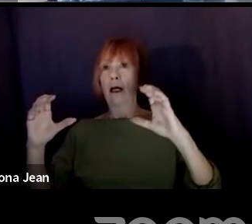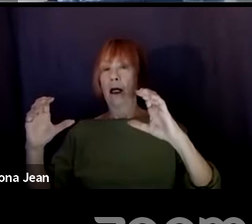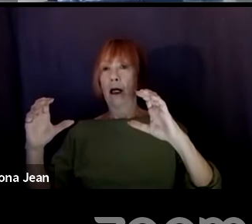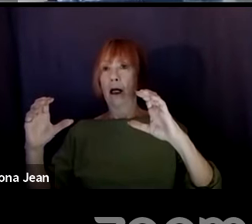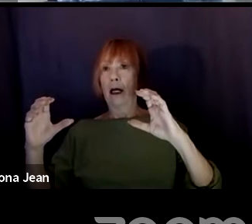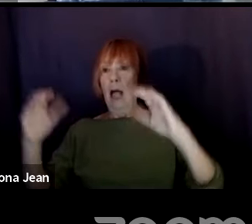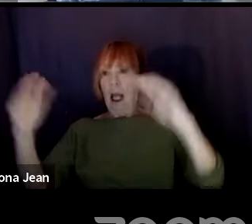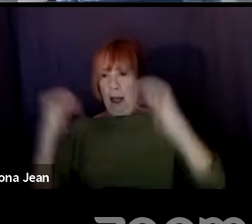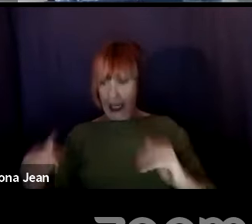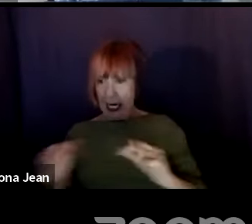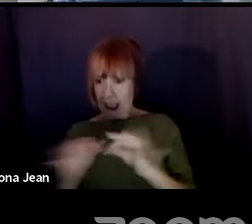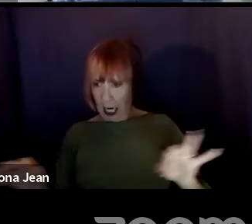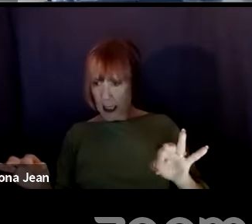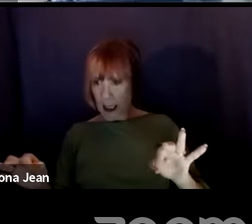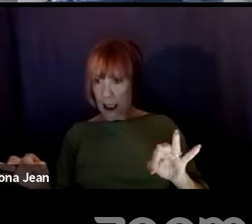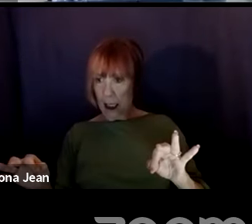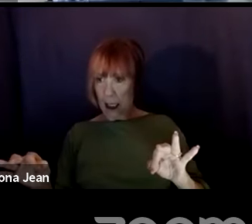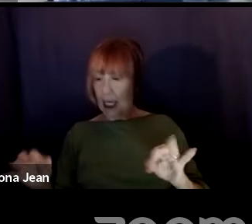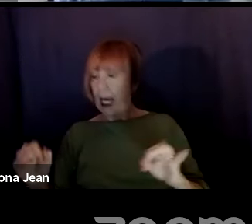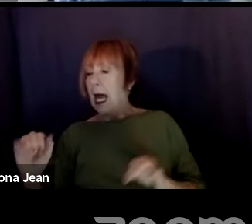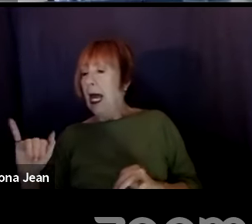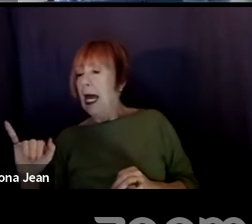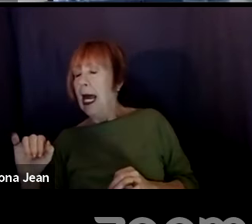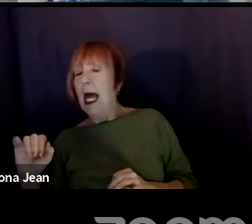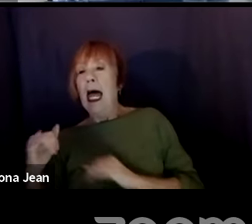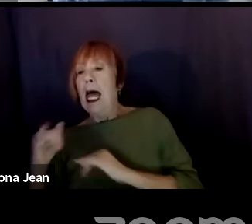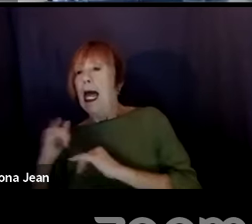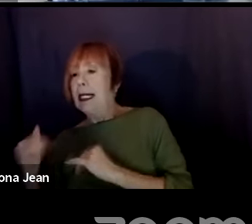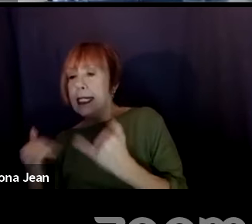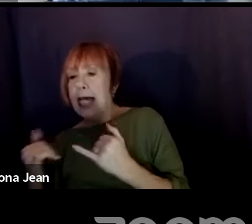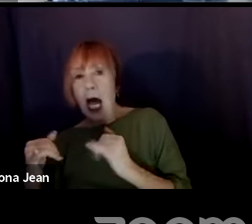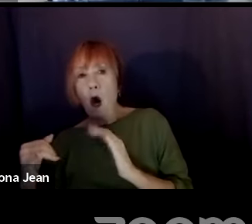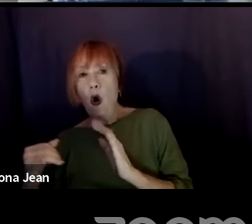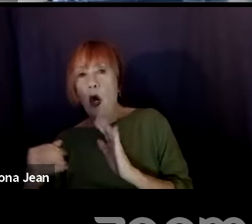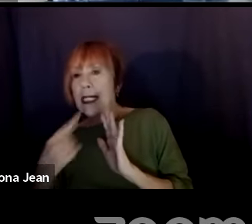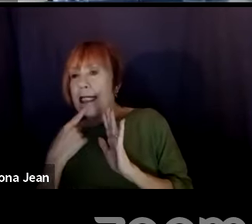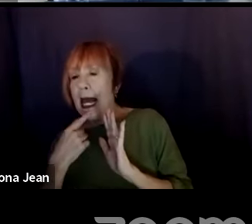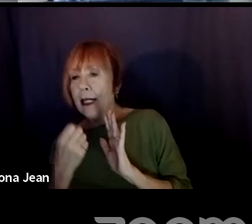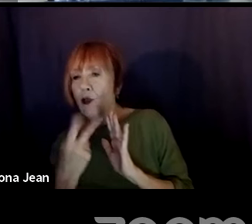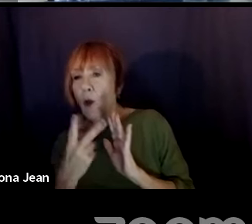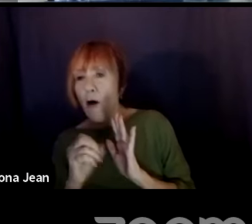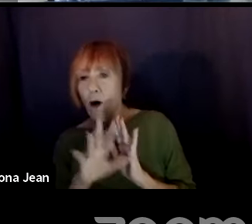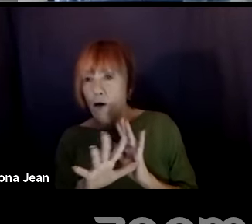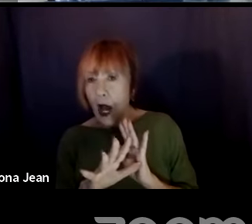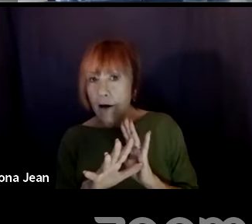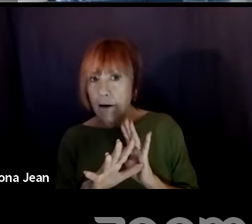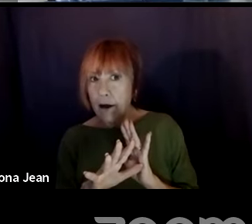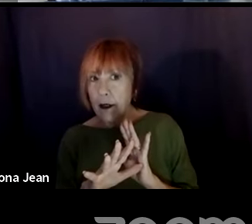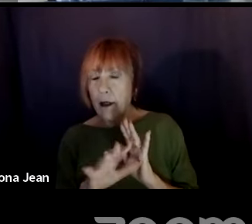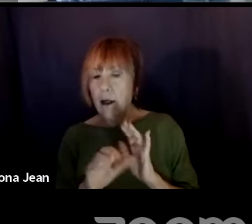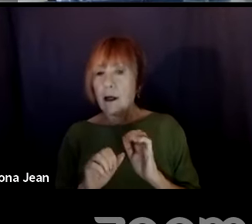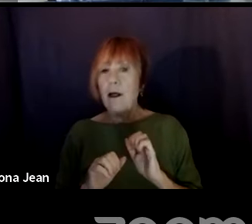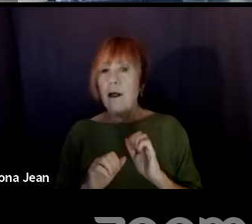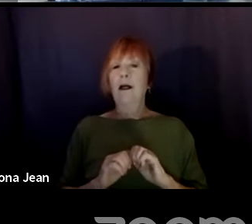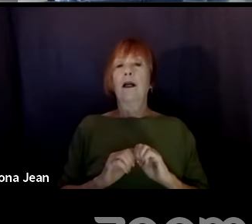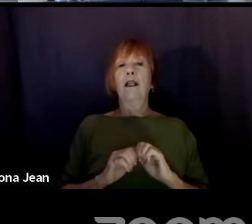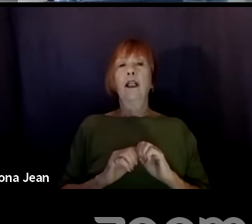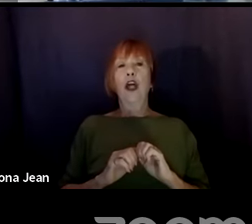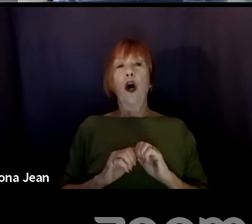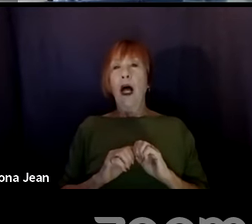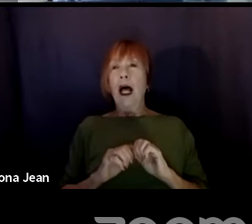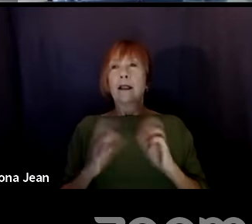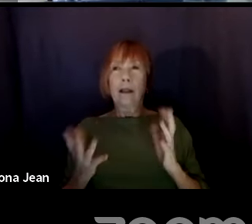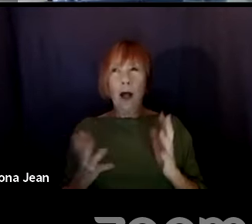focus to the watch without saying that we have to give a closeup on the watch. We can do the same thing for a character when